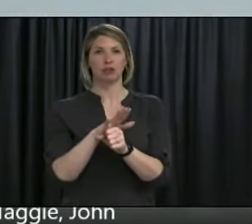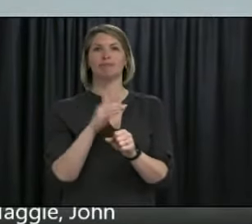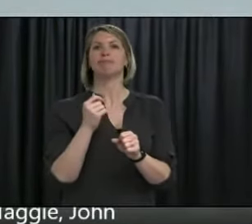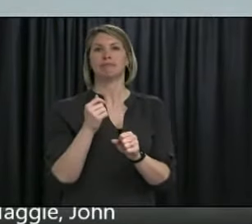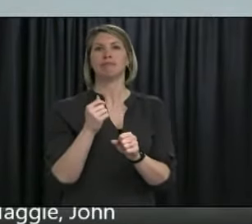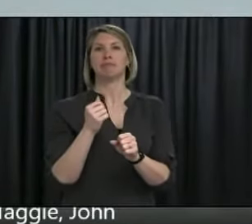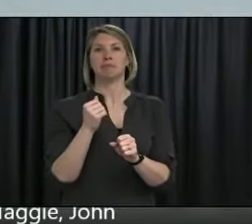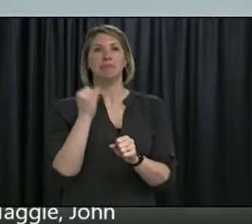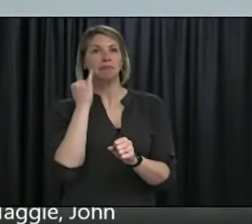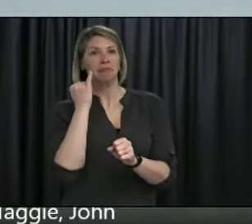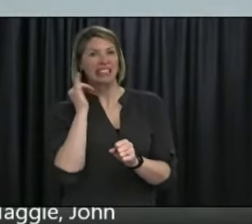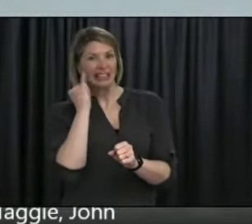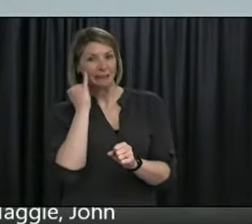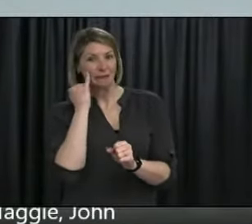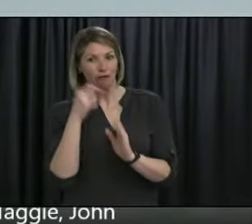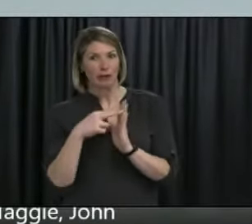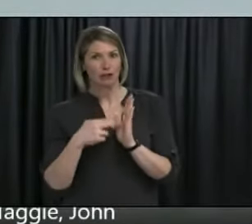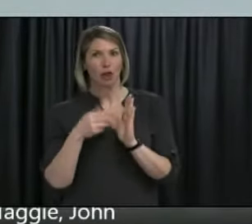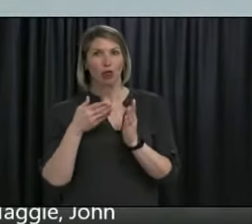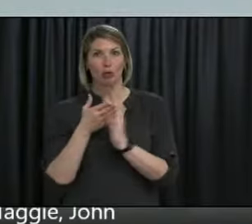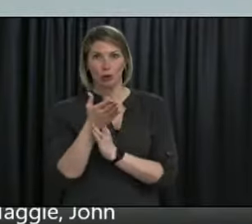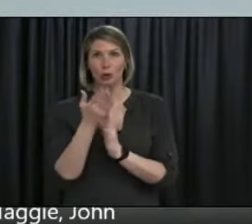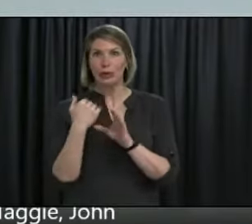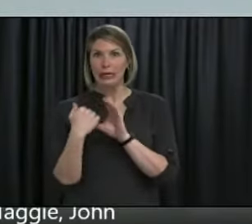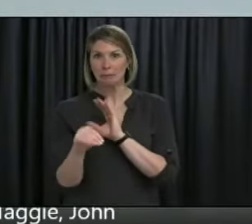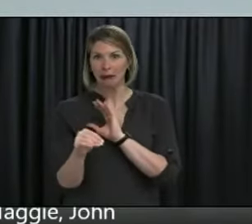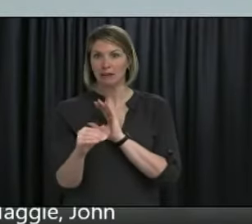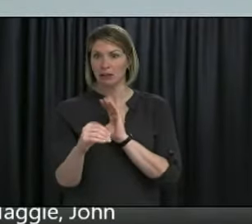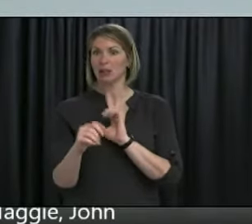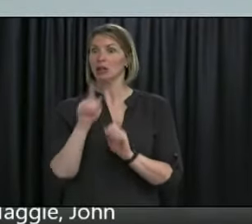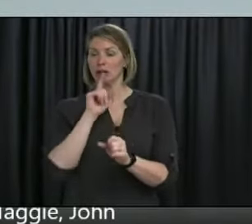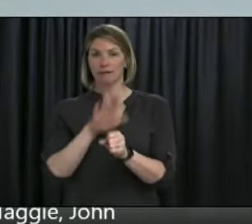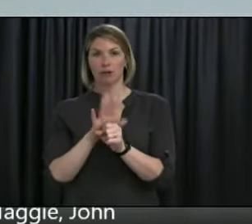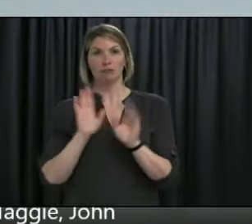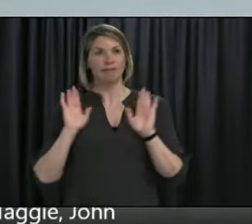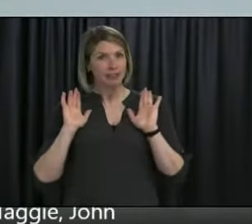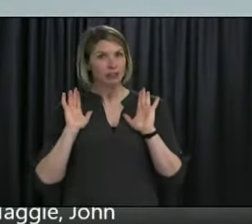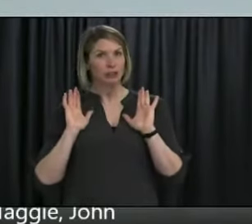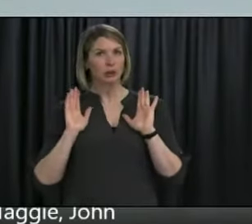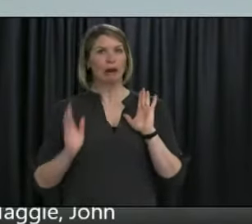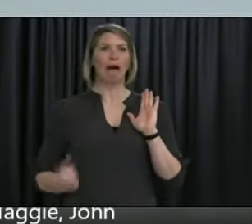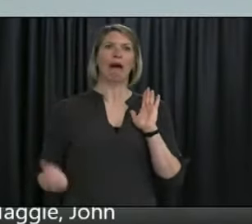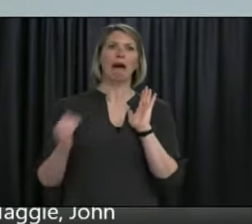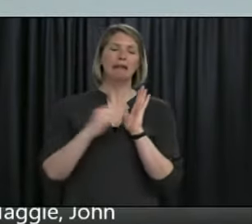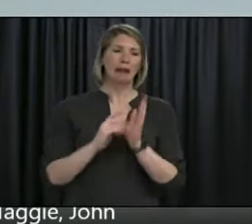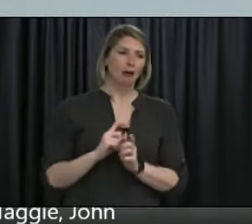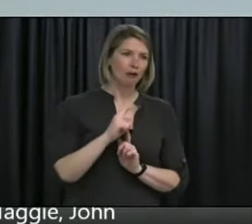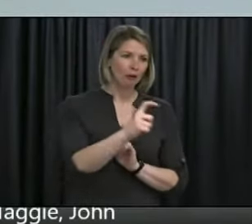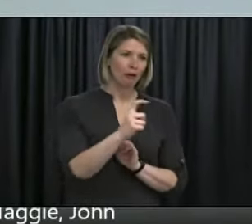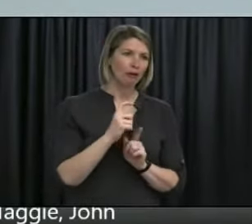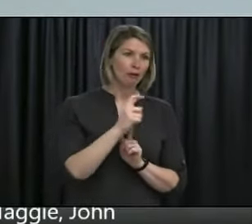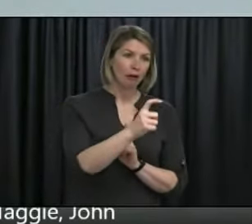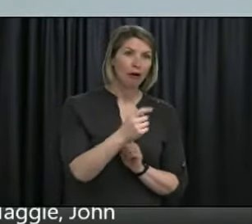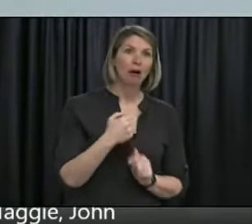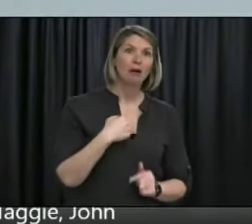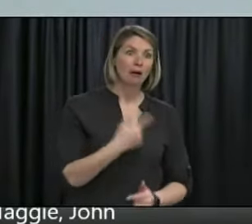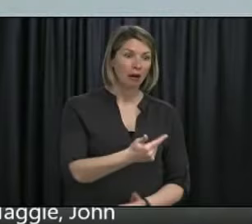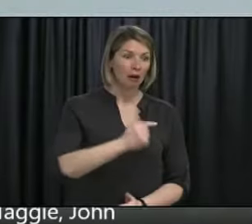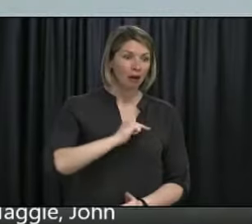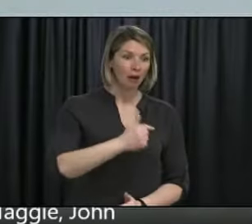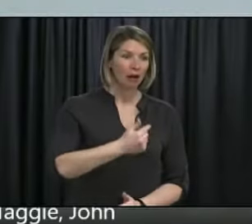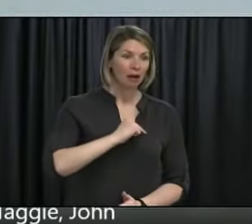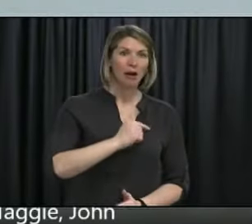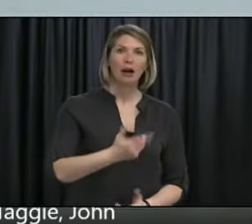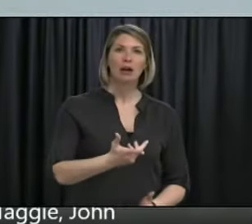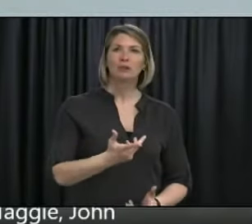method. Um, that, uh, really there is no need to call, uh, Eastern health, uh, as of an hour